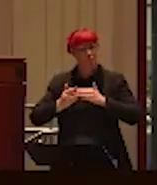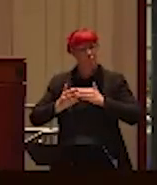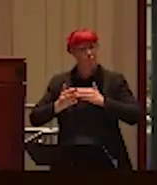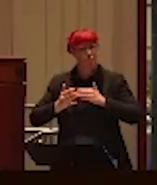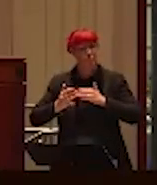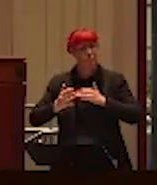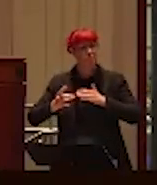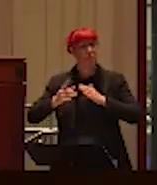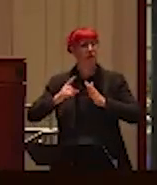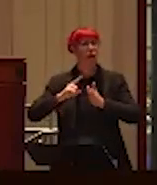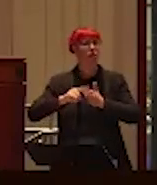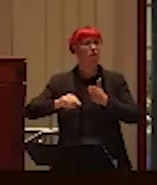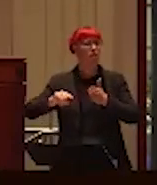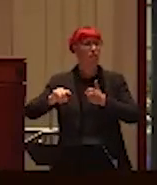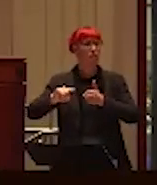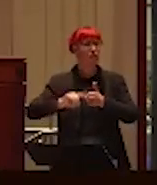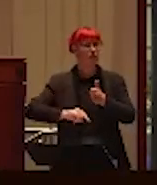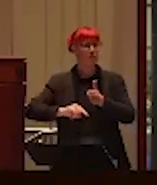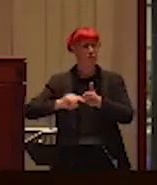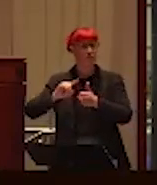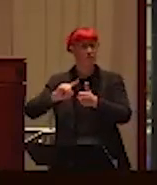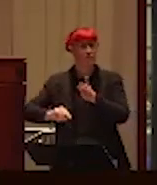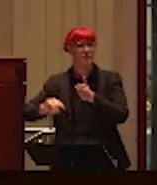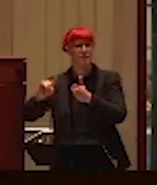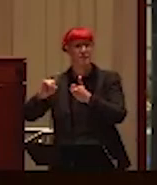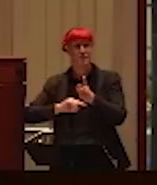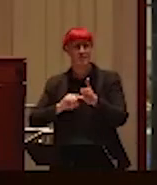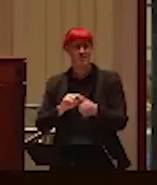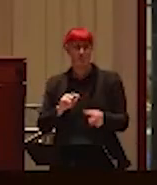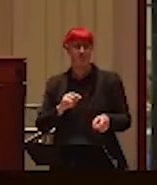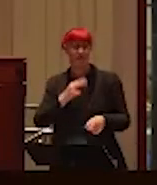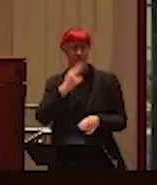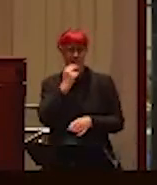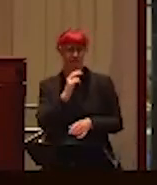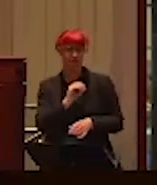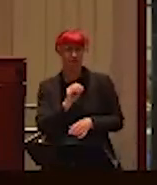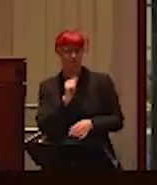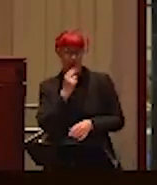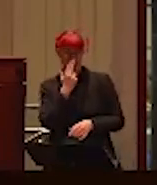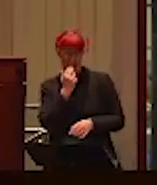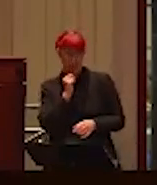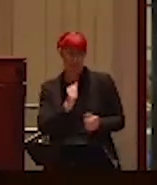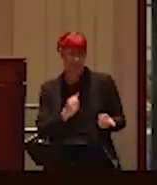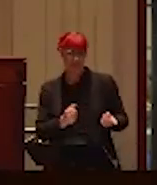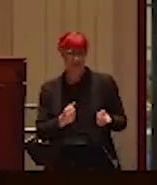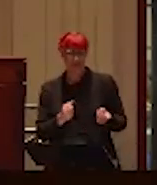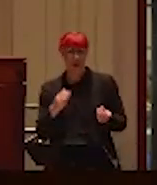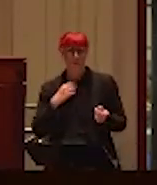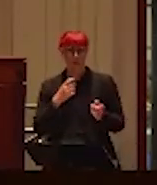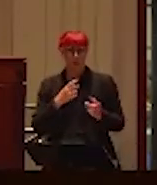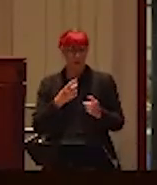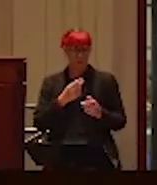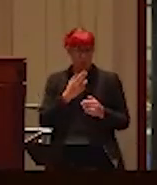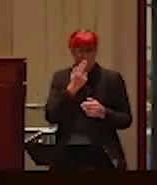those things. She started telling me things that, you know, she would say, well, that's not funny. Something that my humor hadn't changed,